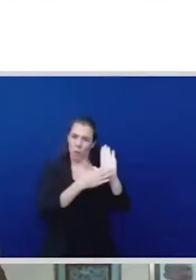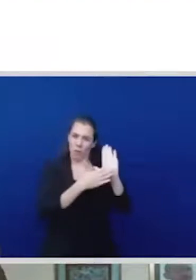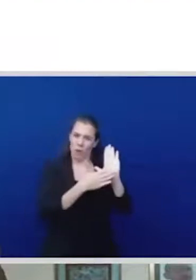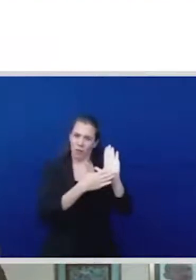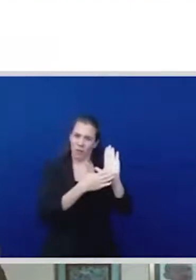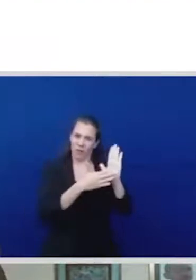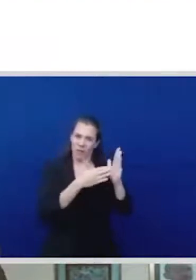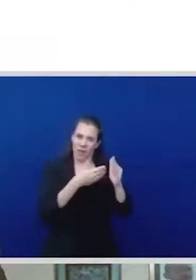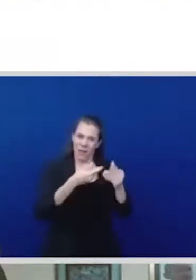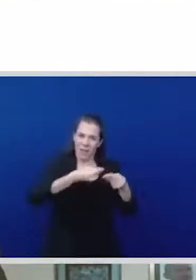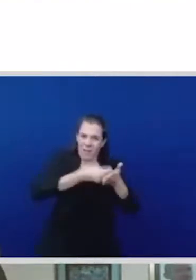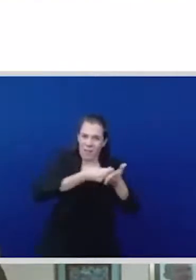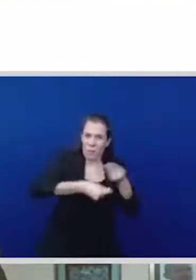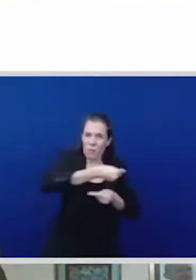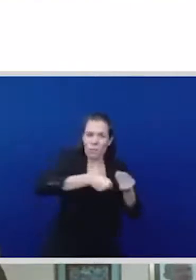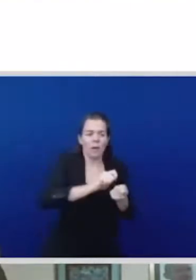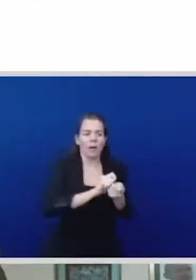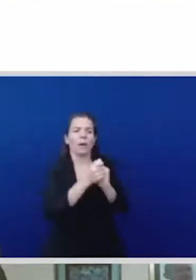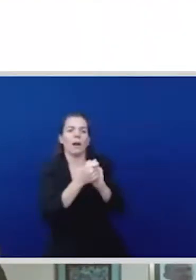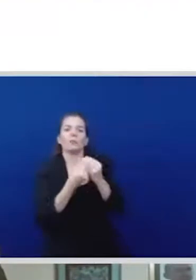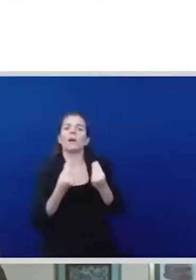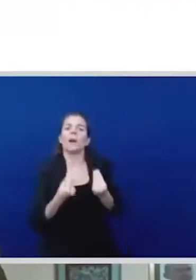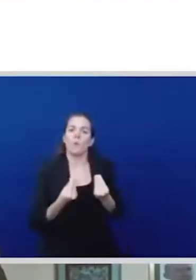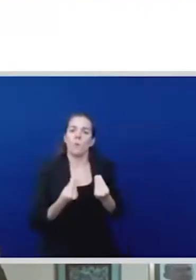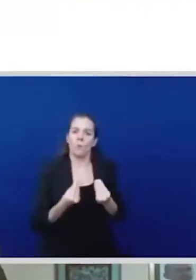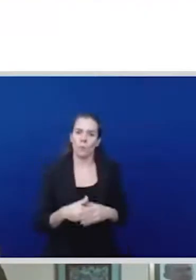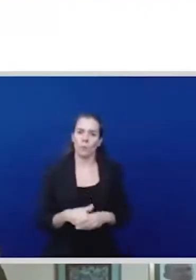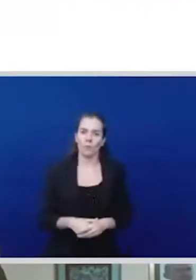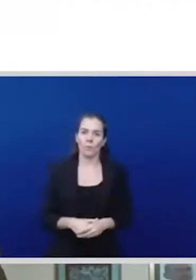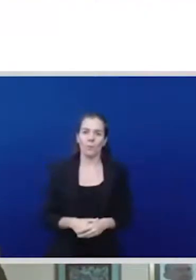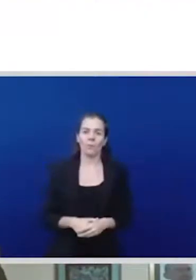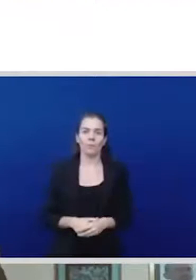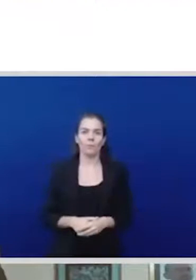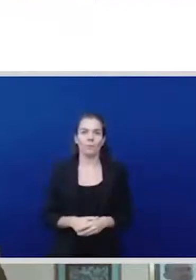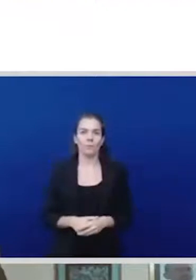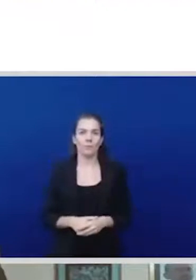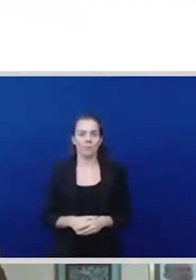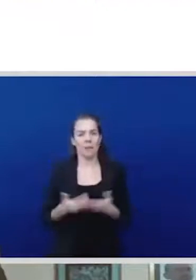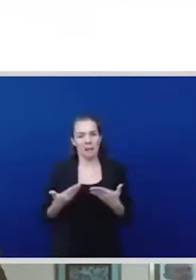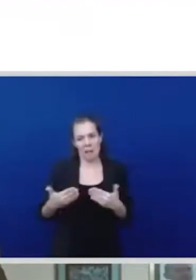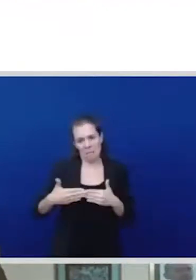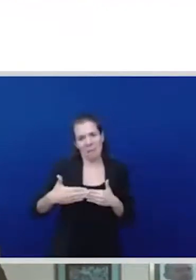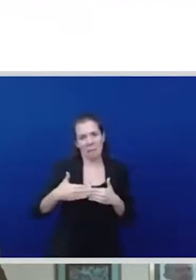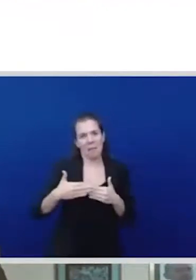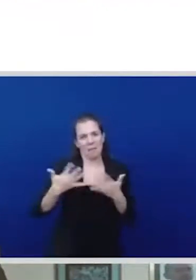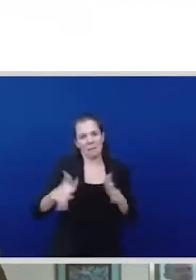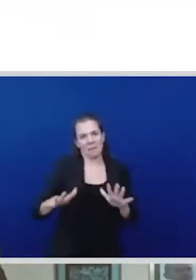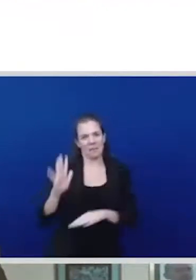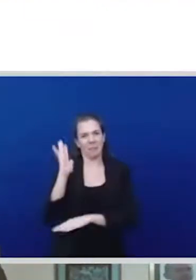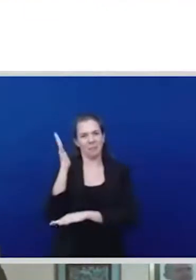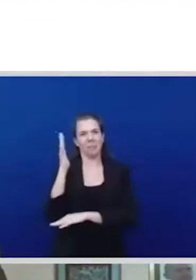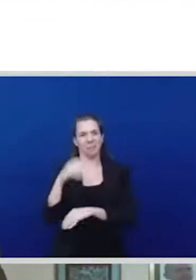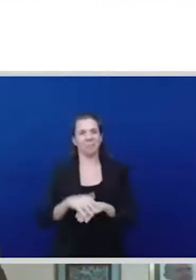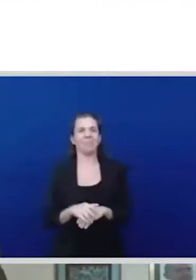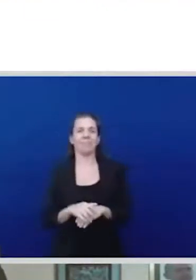different things that we think but we have to ground it in the activism on the ground in our community and linking up with the feminist ideals